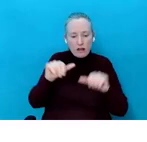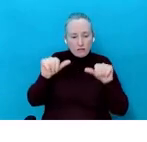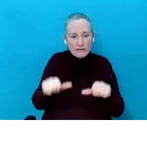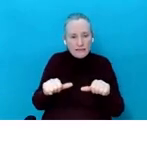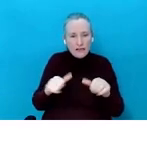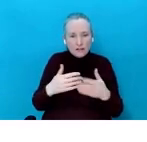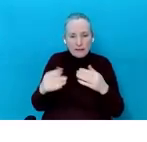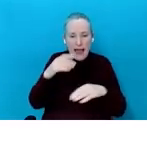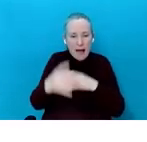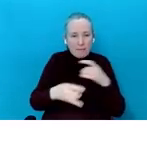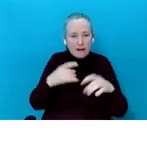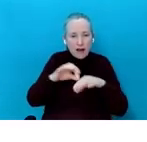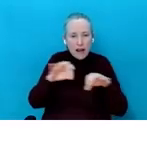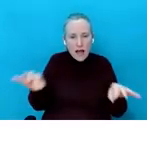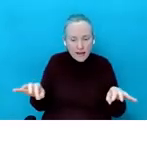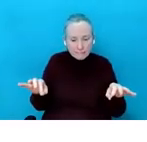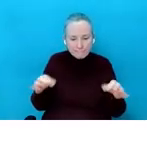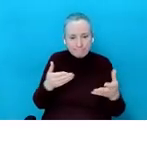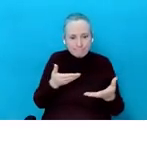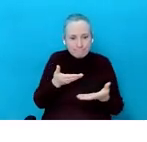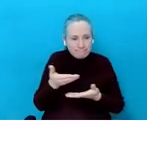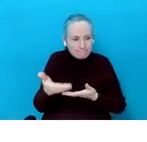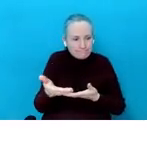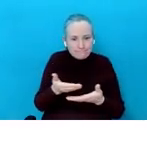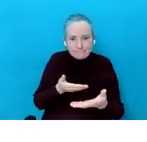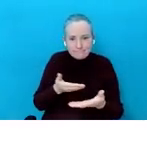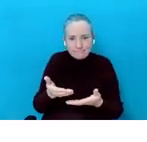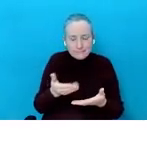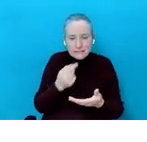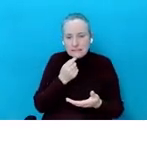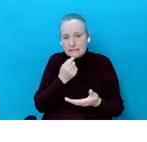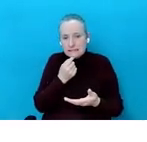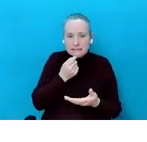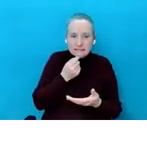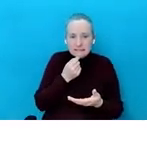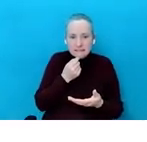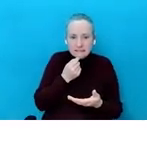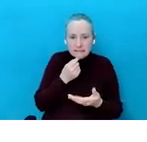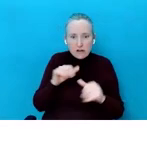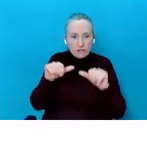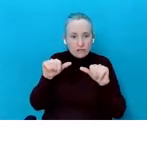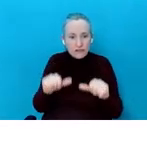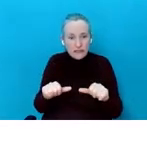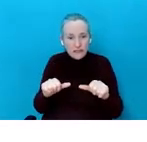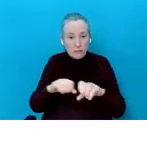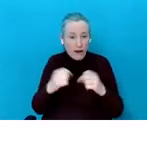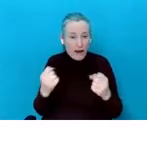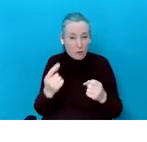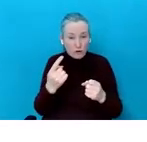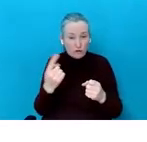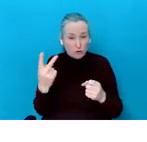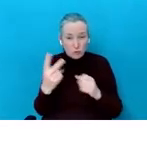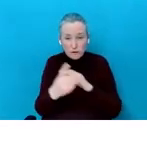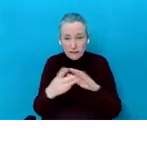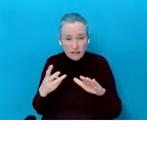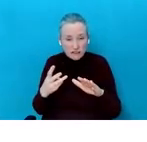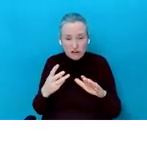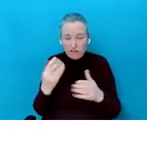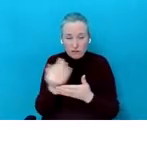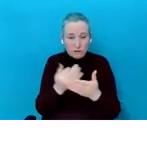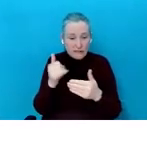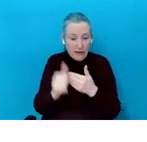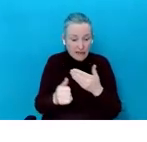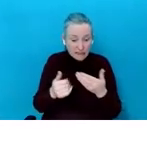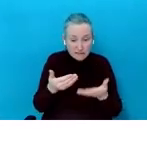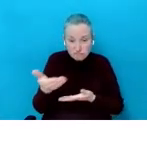you've talked it out. Let's just will we agree to just take a break from us for a week or two or a few days or whatever and